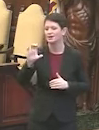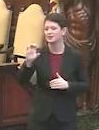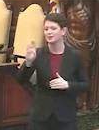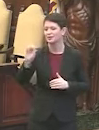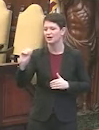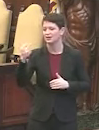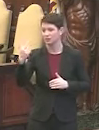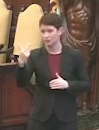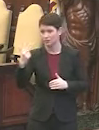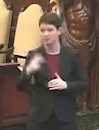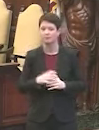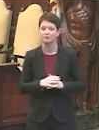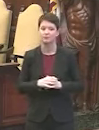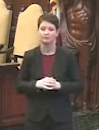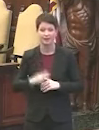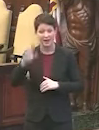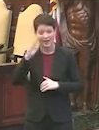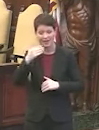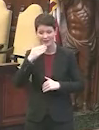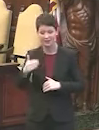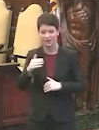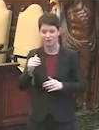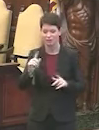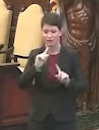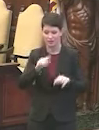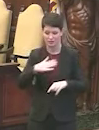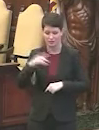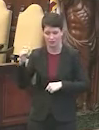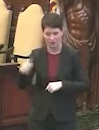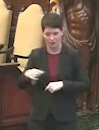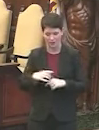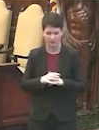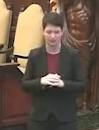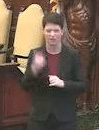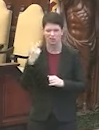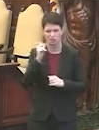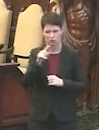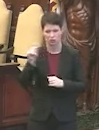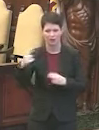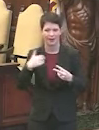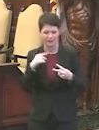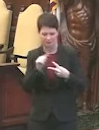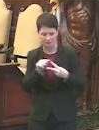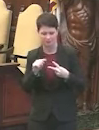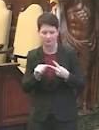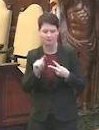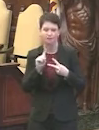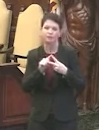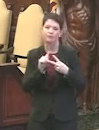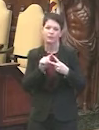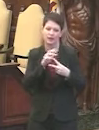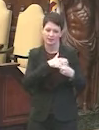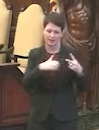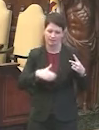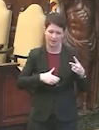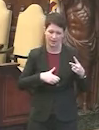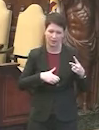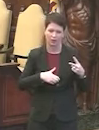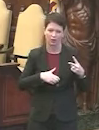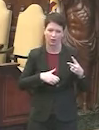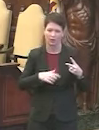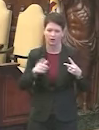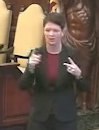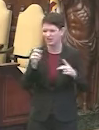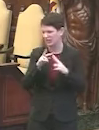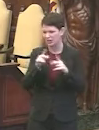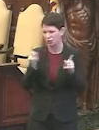go ahead and unmute. Hi. Thanks so much for taking my question. Two questions, actually. The first, I think Mayor Kenney or perhaps Dr.